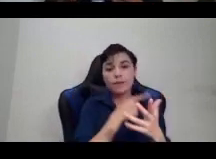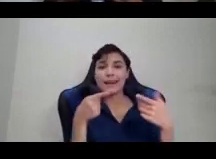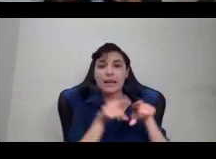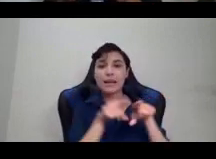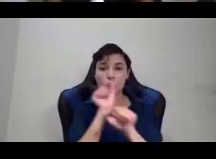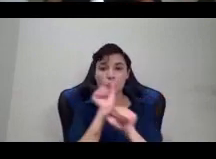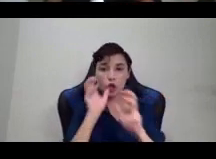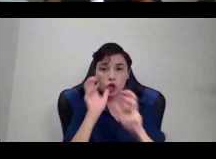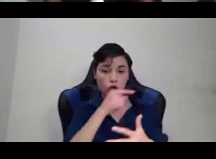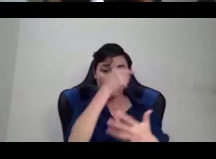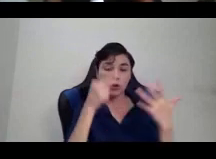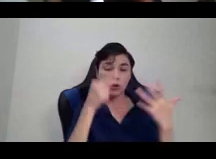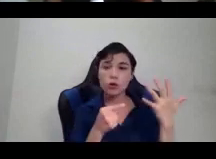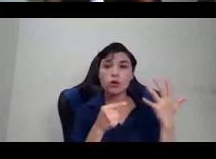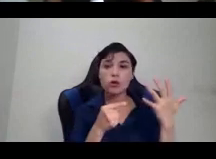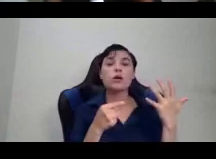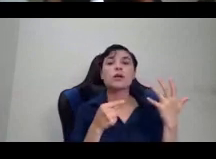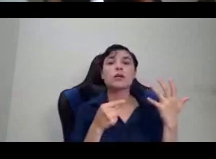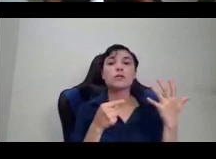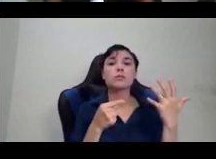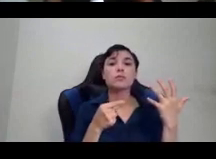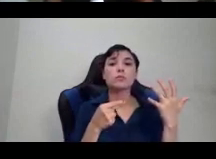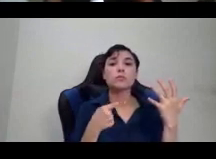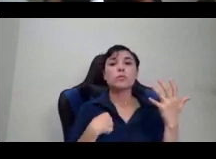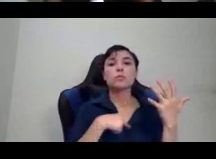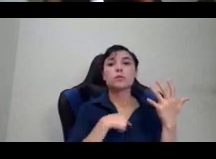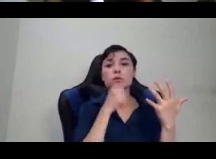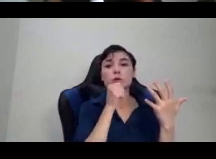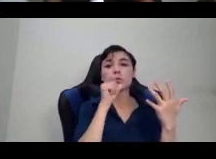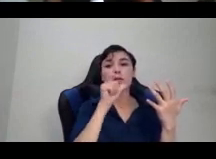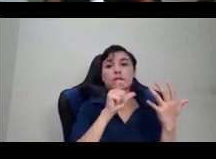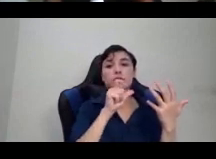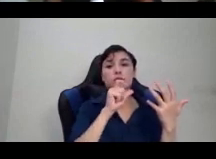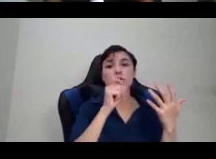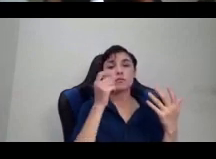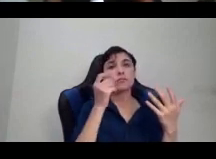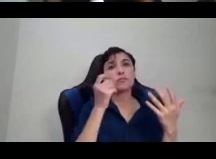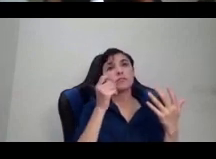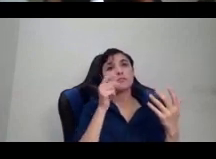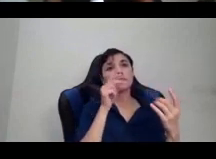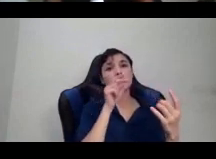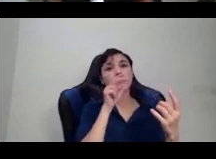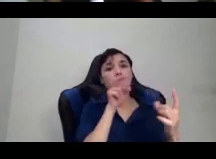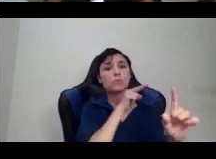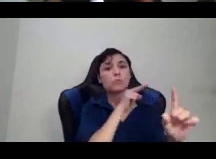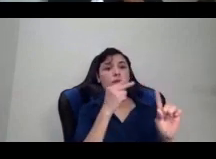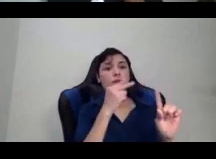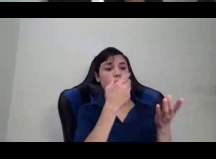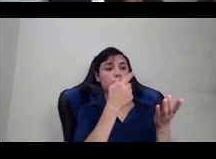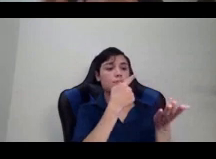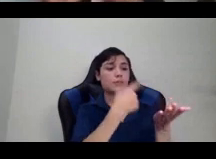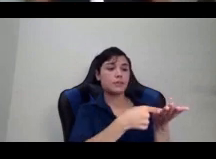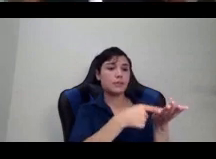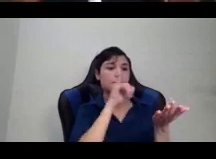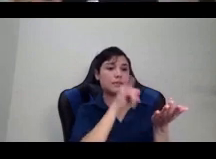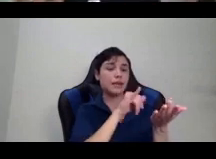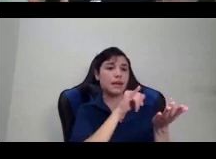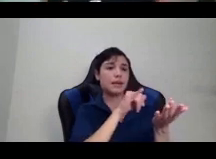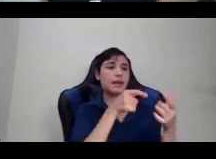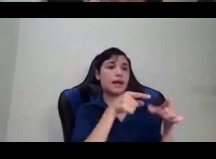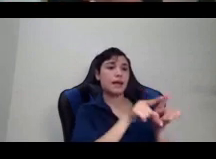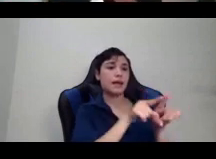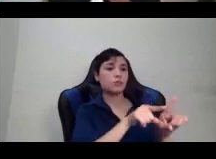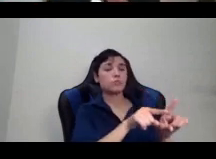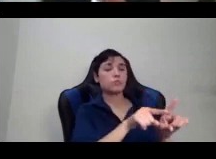be thought about from the perspective of those specific people who had their own views of society and their own